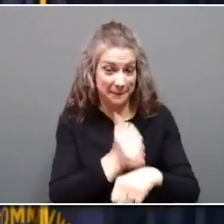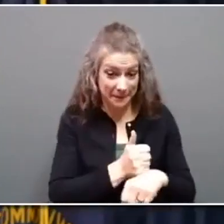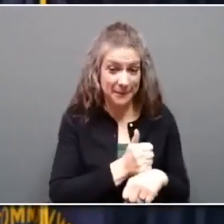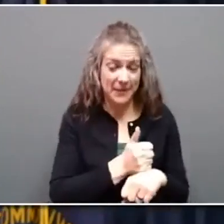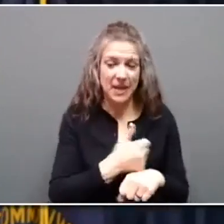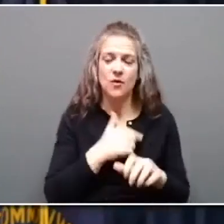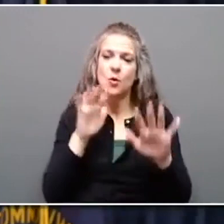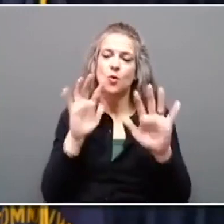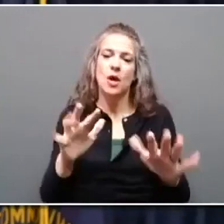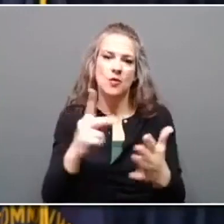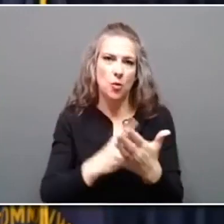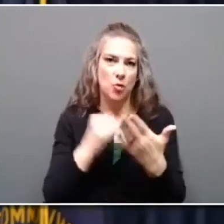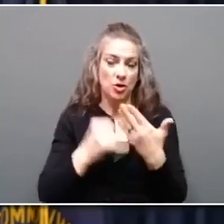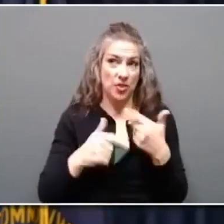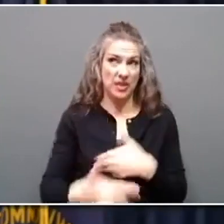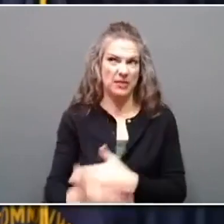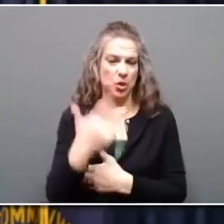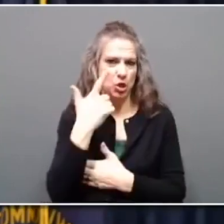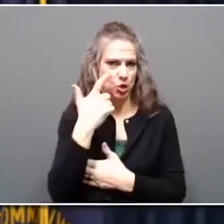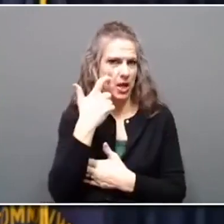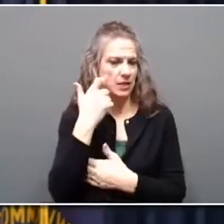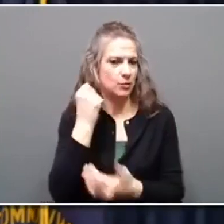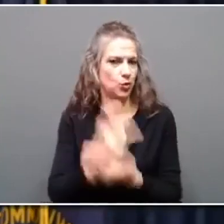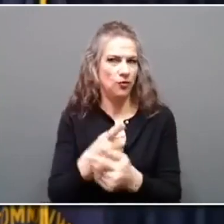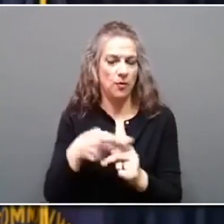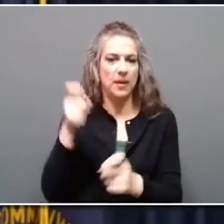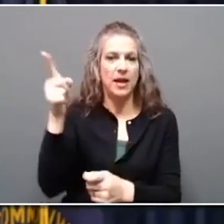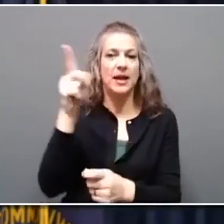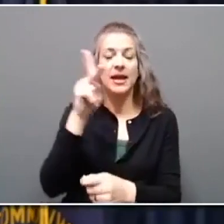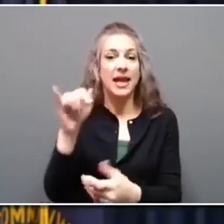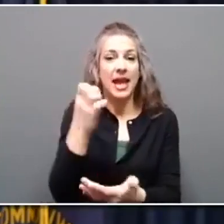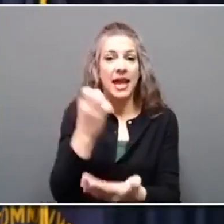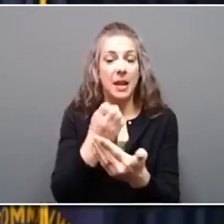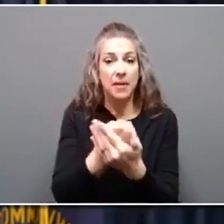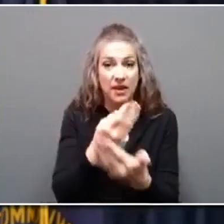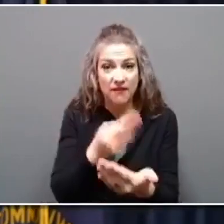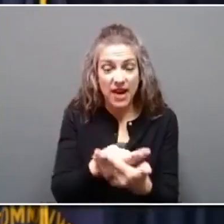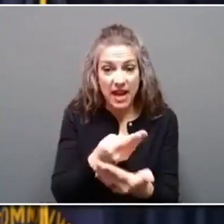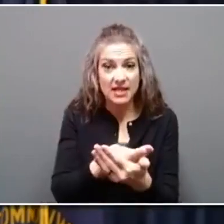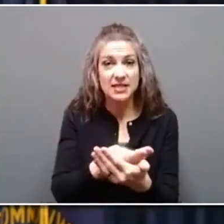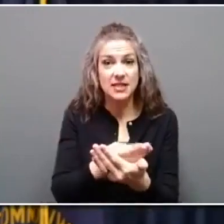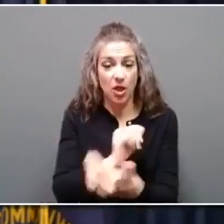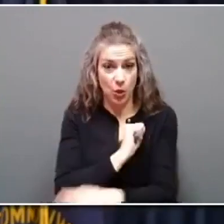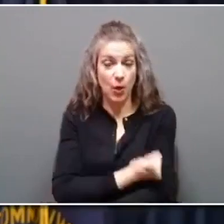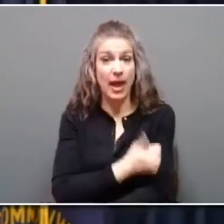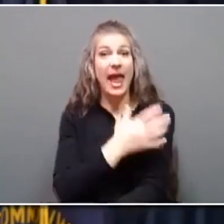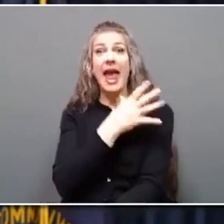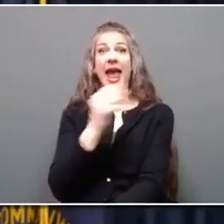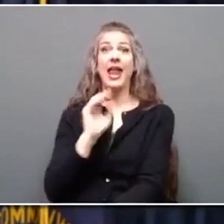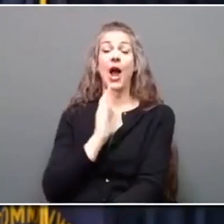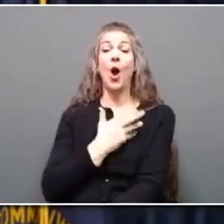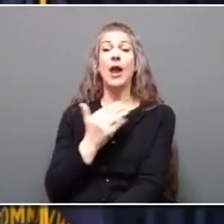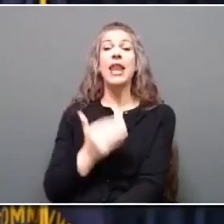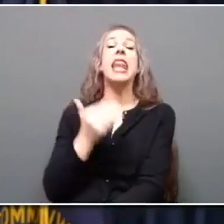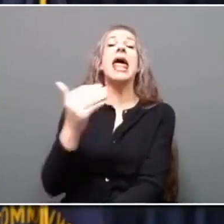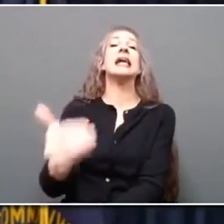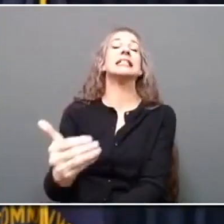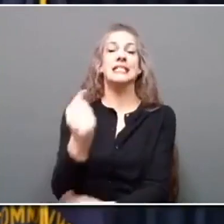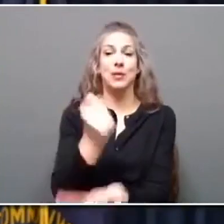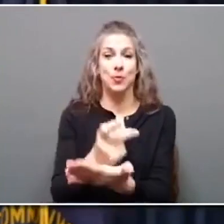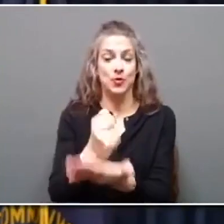approved just this morning by the Kentucky Economic Development Finance Authority, including our next round of approvals in our